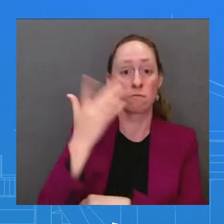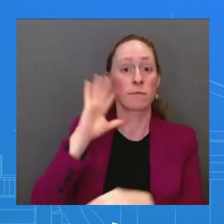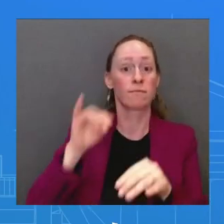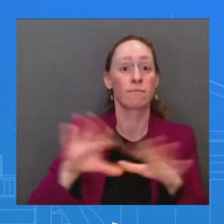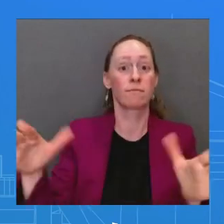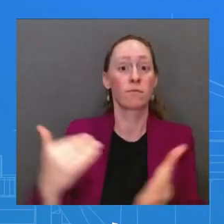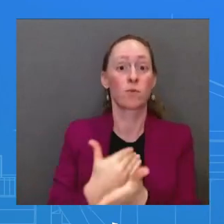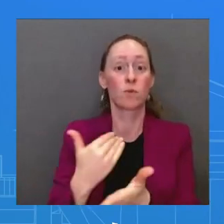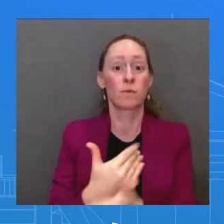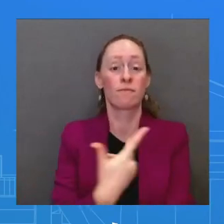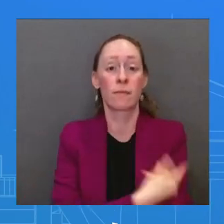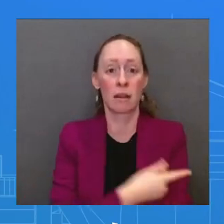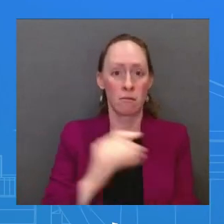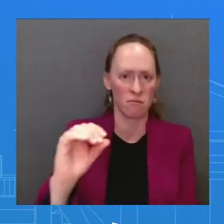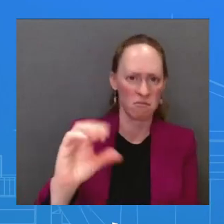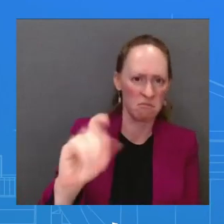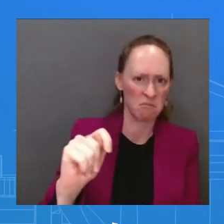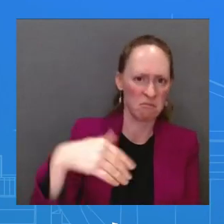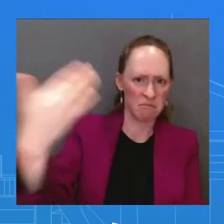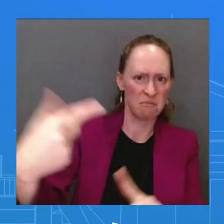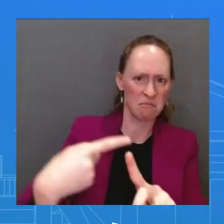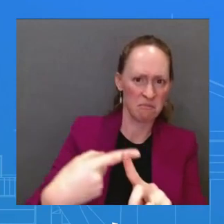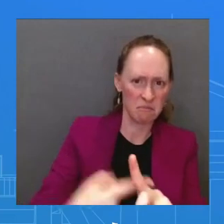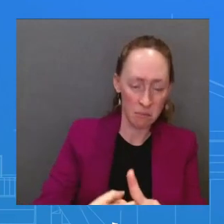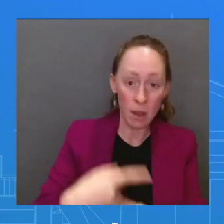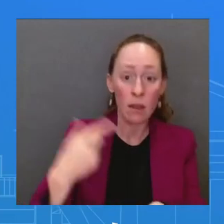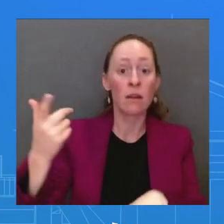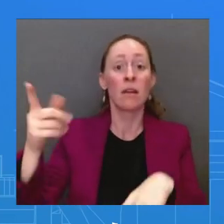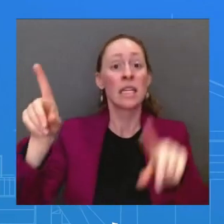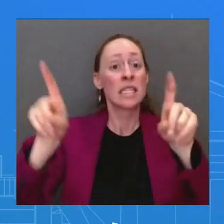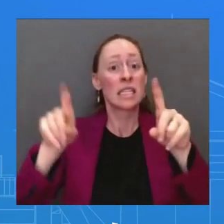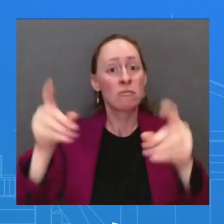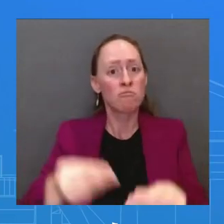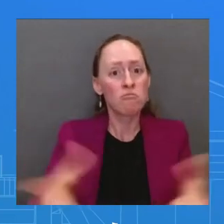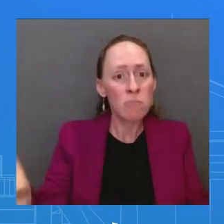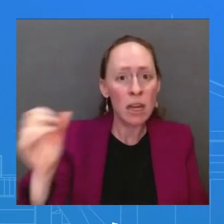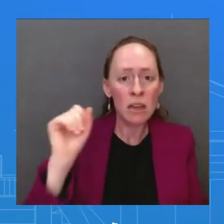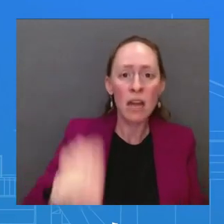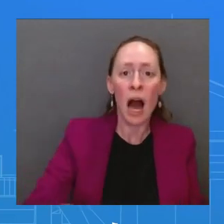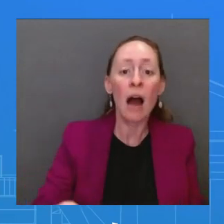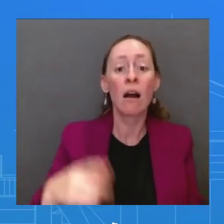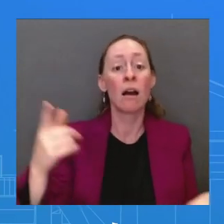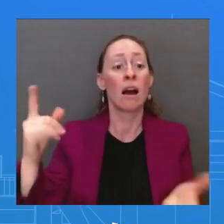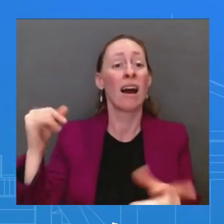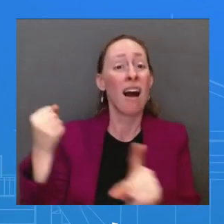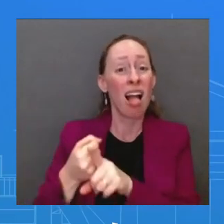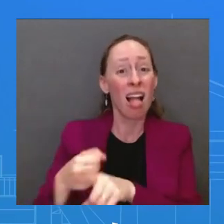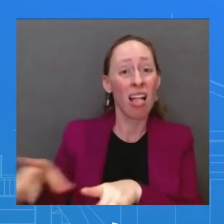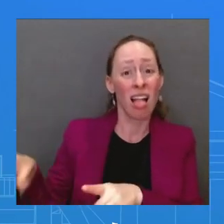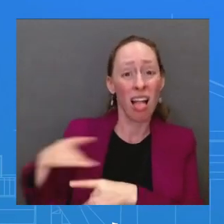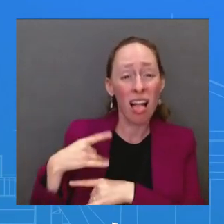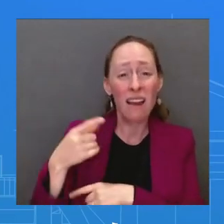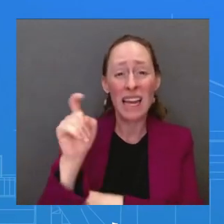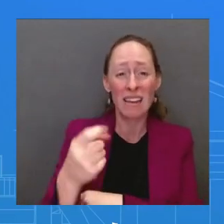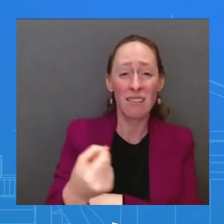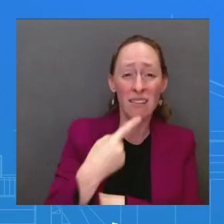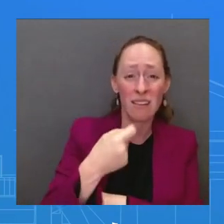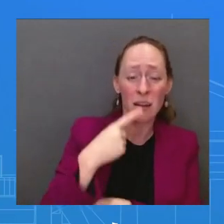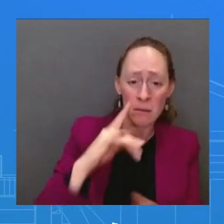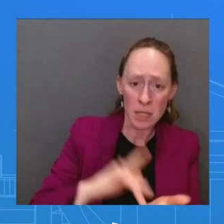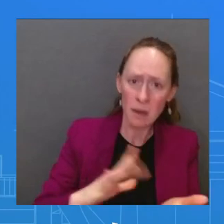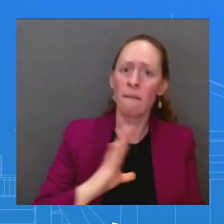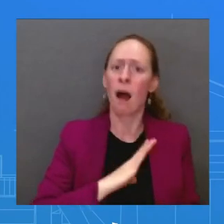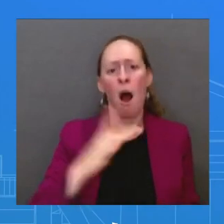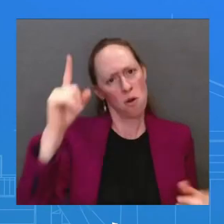effective treatments which can reduce the risk of severe illness, hospitalizations, and death. We will be encouraging, as I have said before,